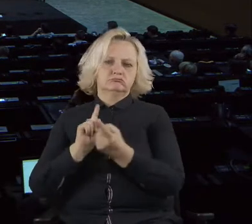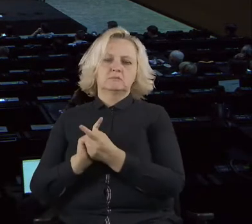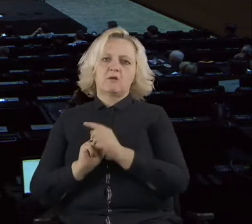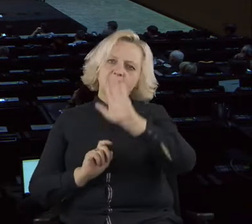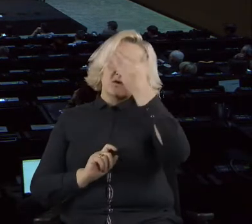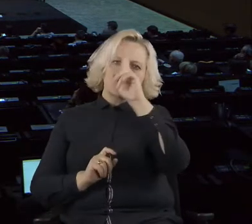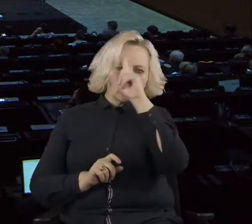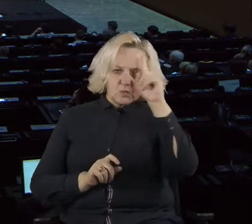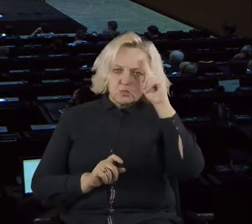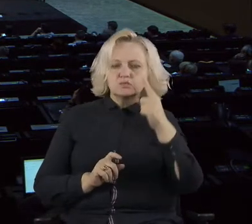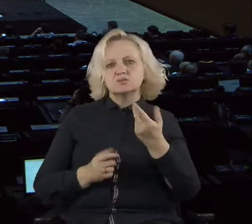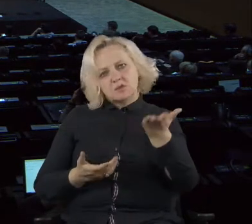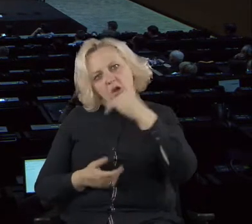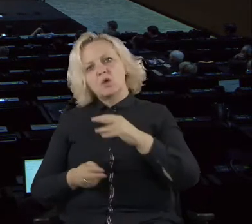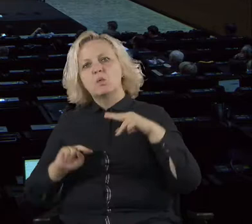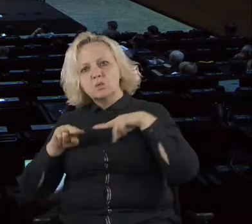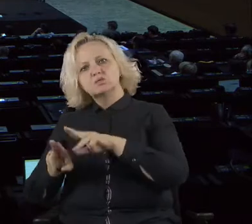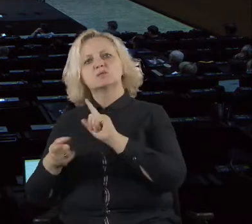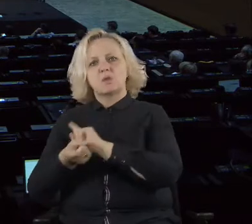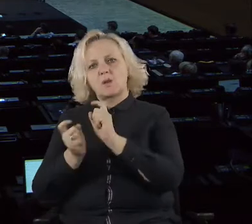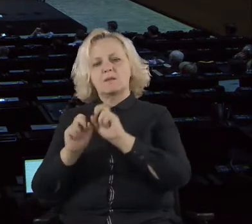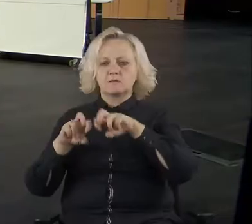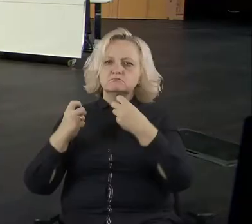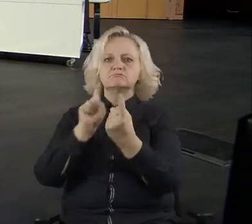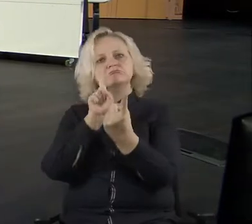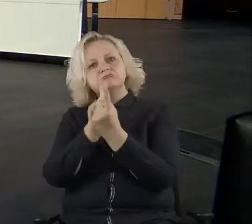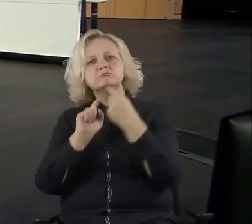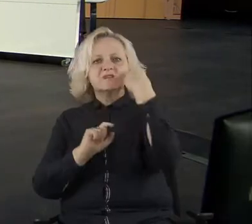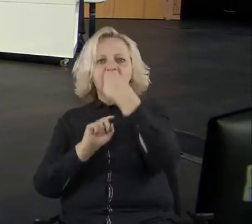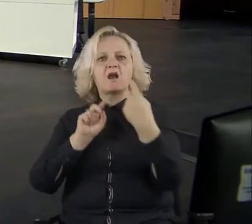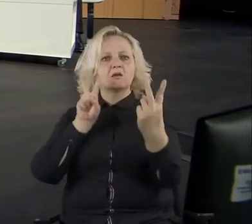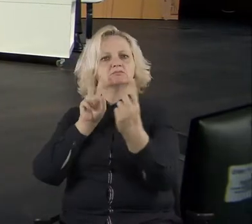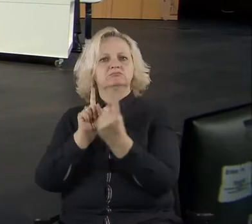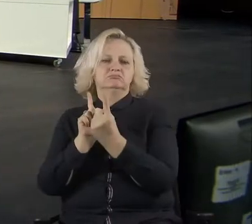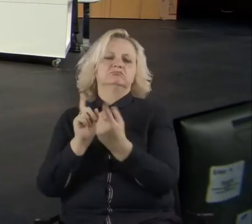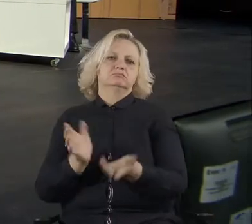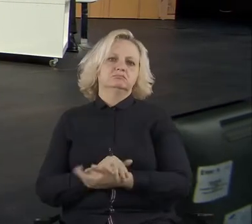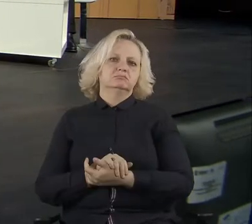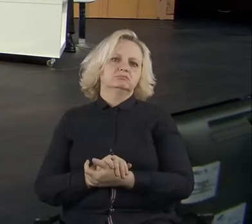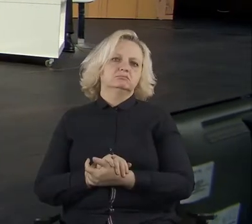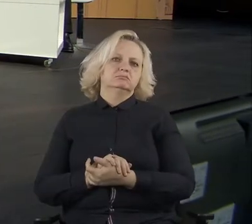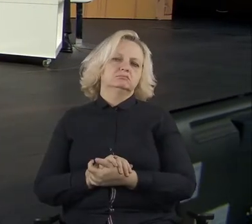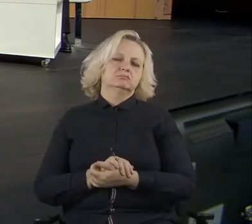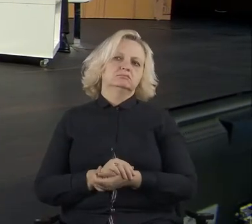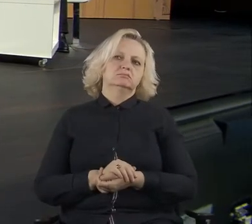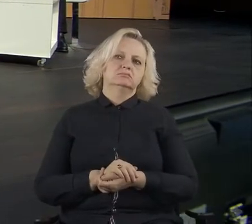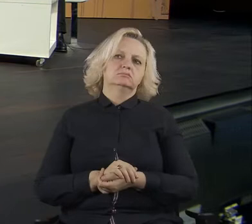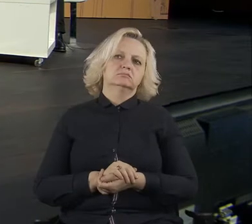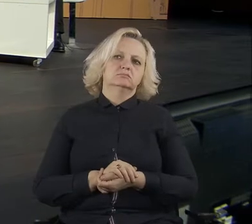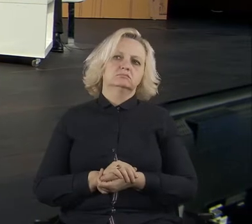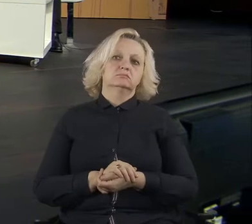emerged in the platform, they were discussed. And also the ones that emerged in the meetings, they were offered introducing the platform. So it was a